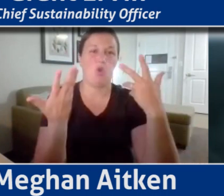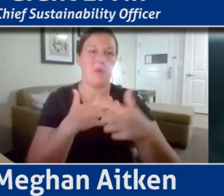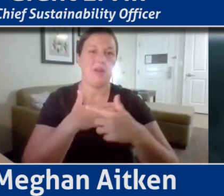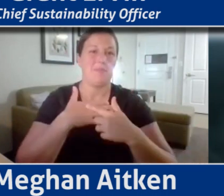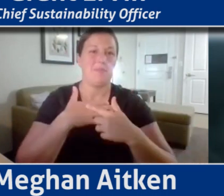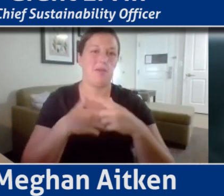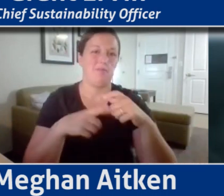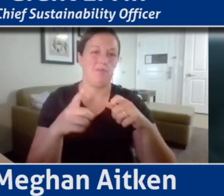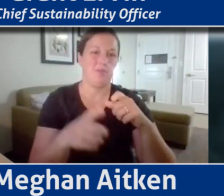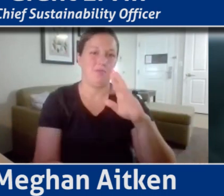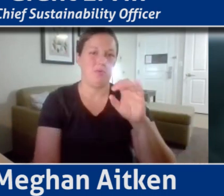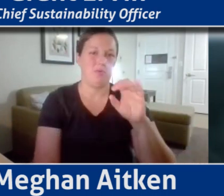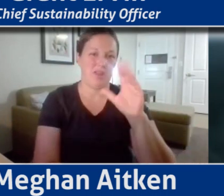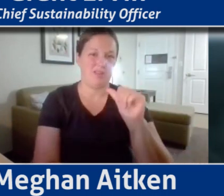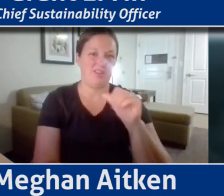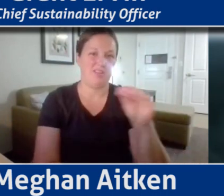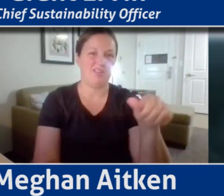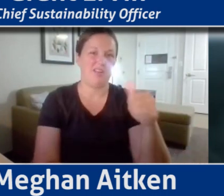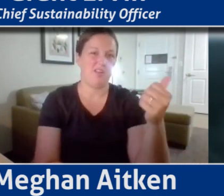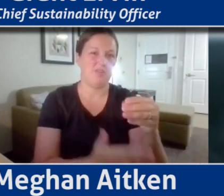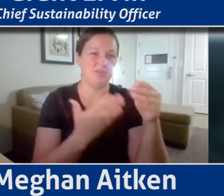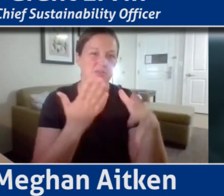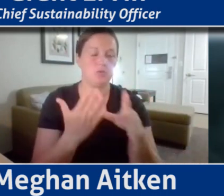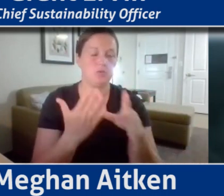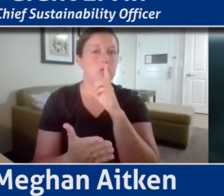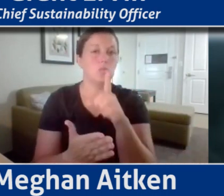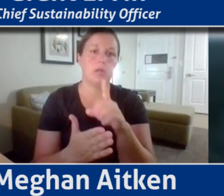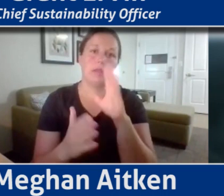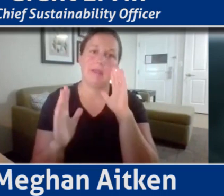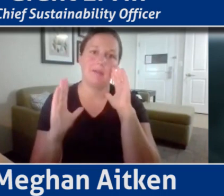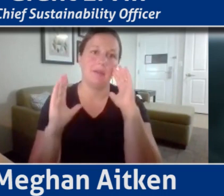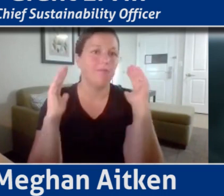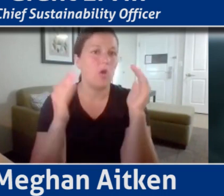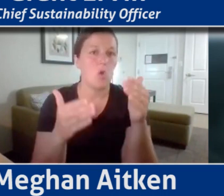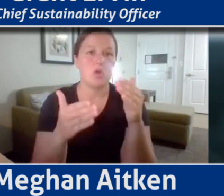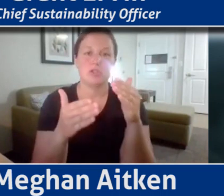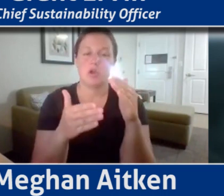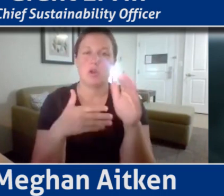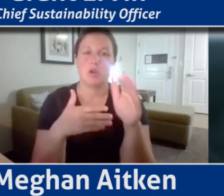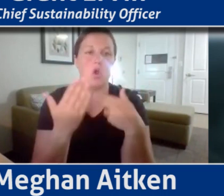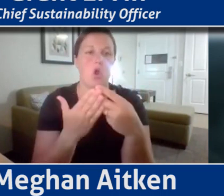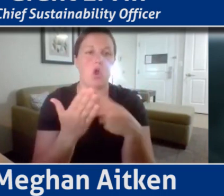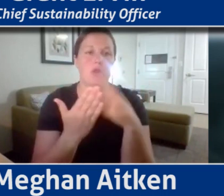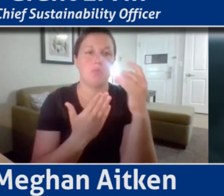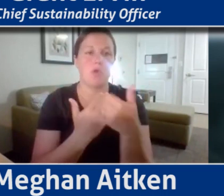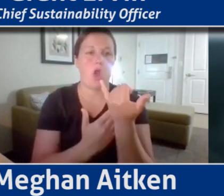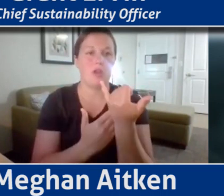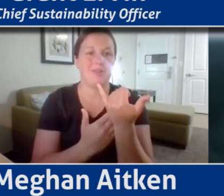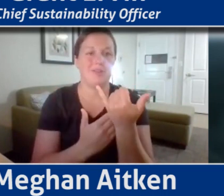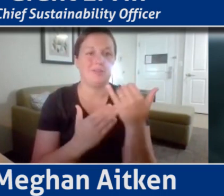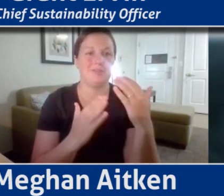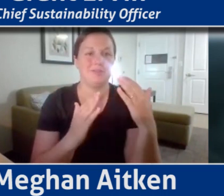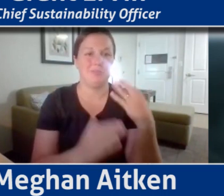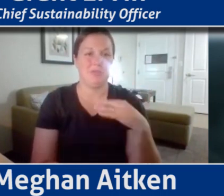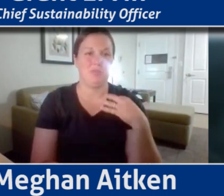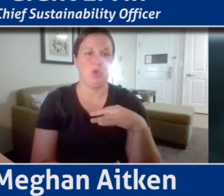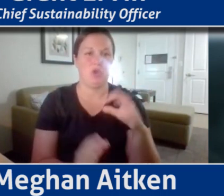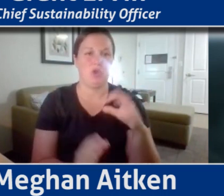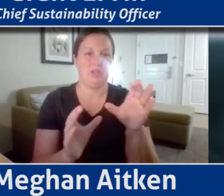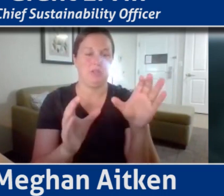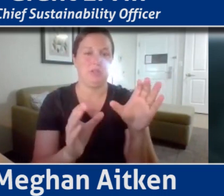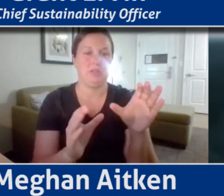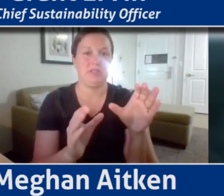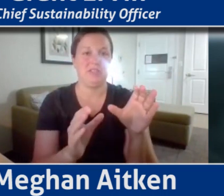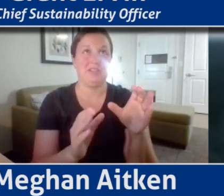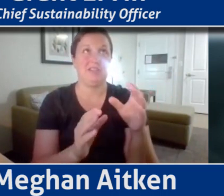come in and really just hone in on what projects the city is doing. And so a few different exercises were done this past